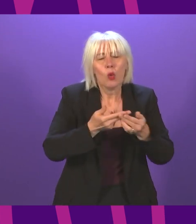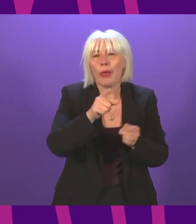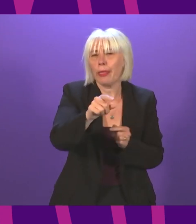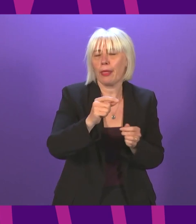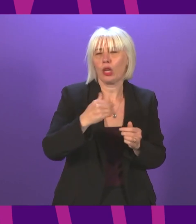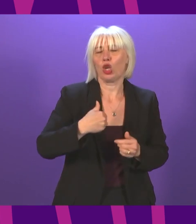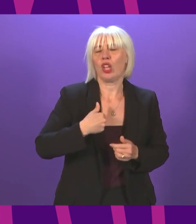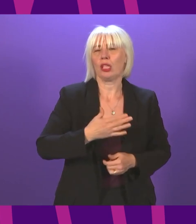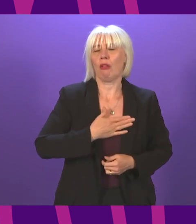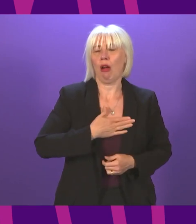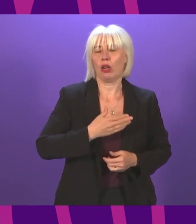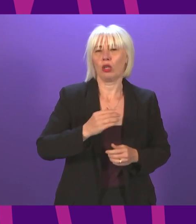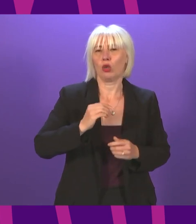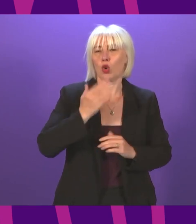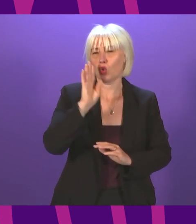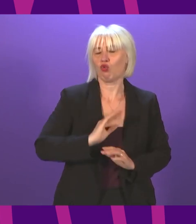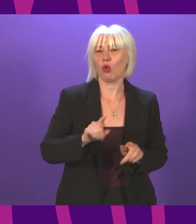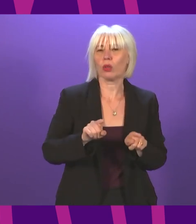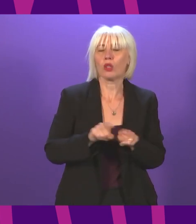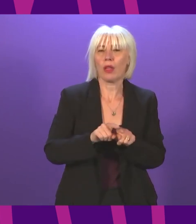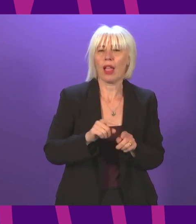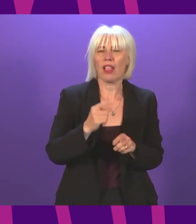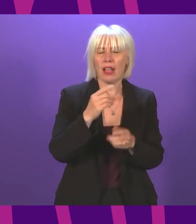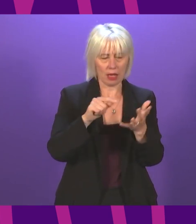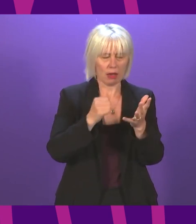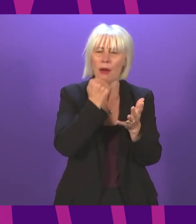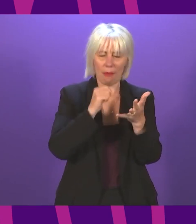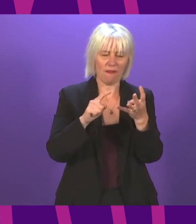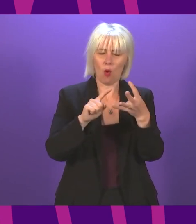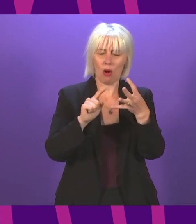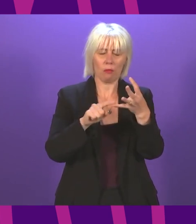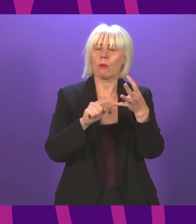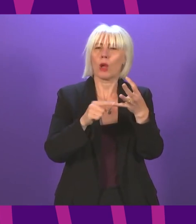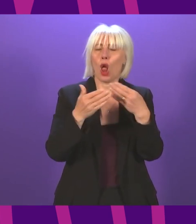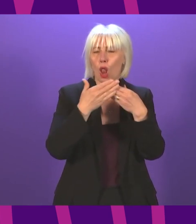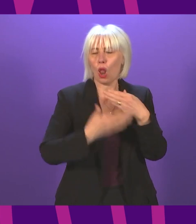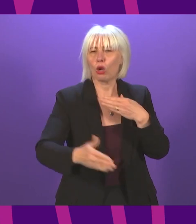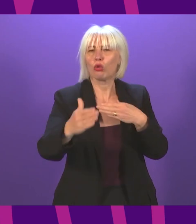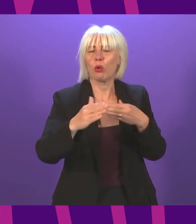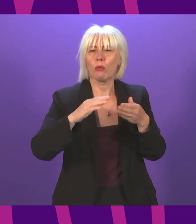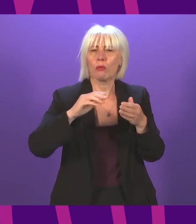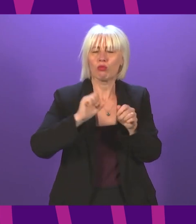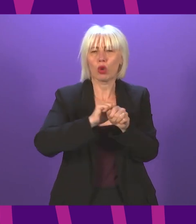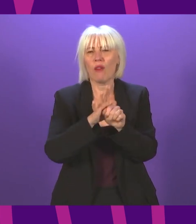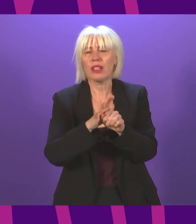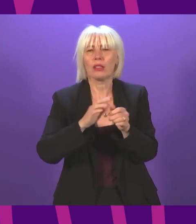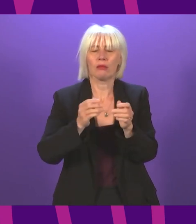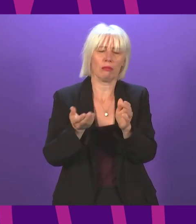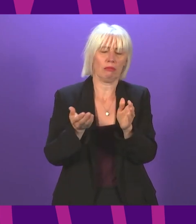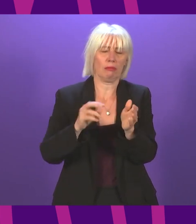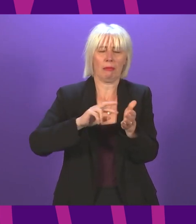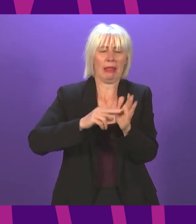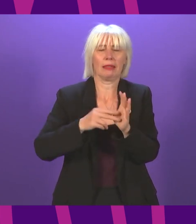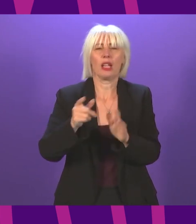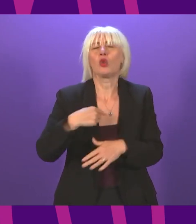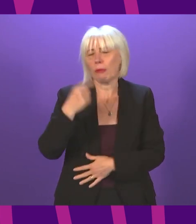what we will do. think recommendation four is a long Covid capacity fund, and in the course of our budget discussions we will give that